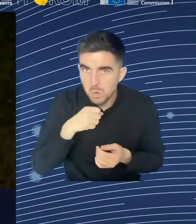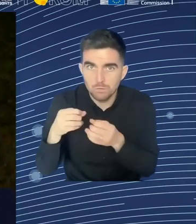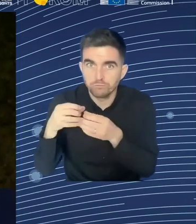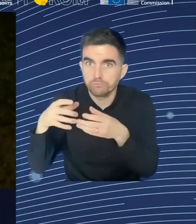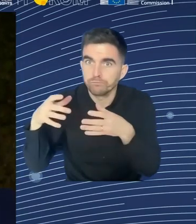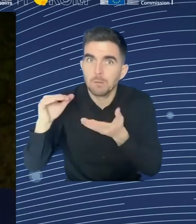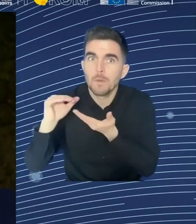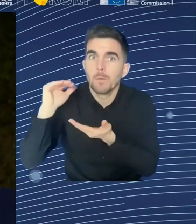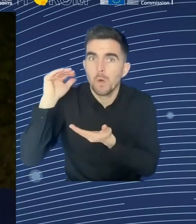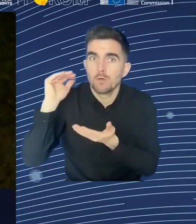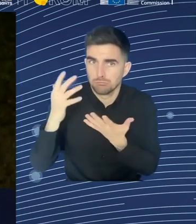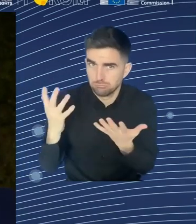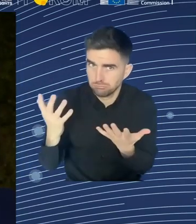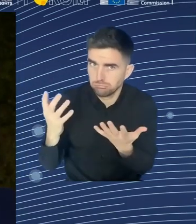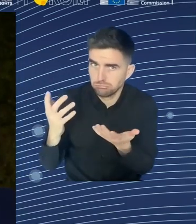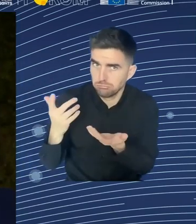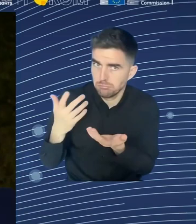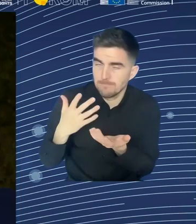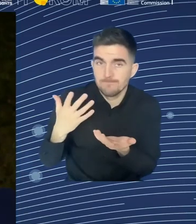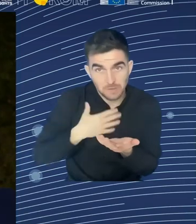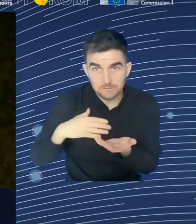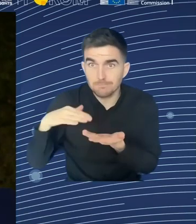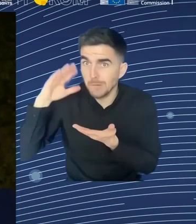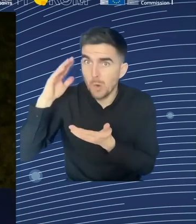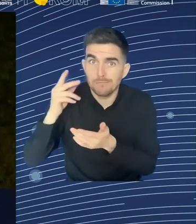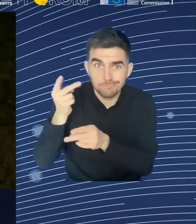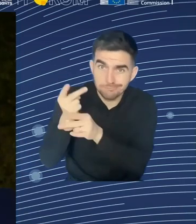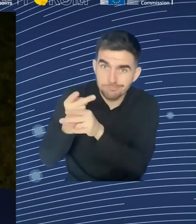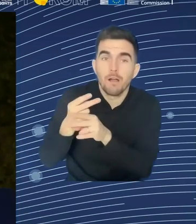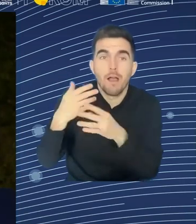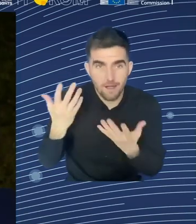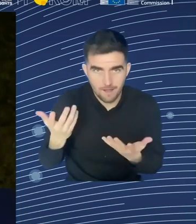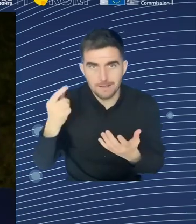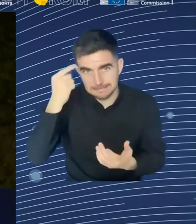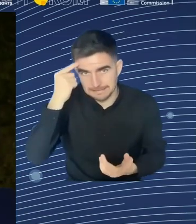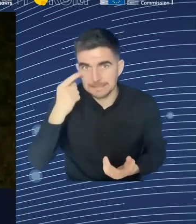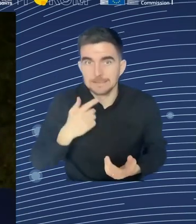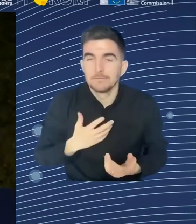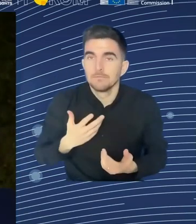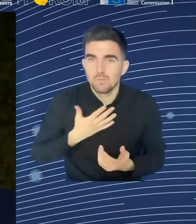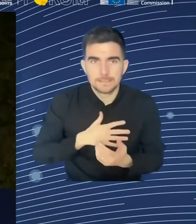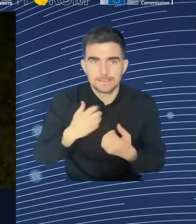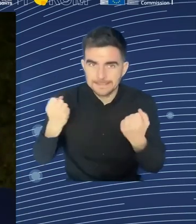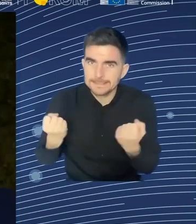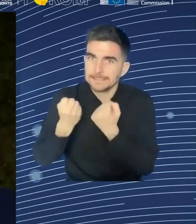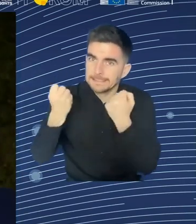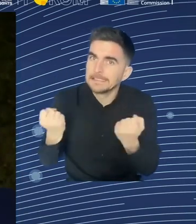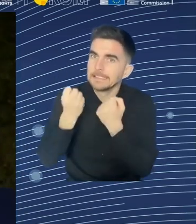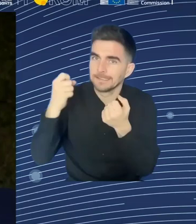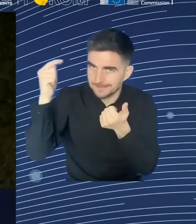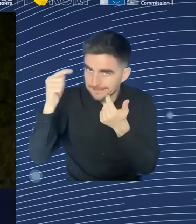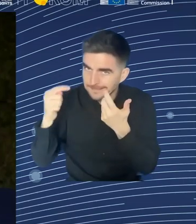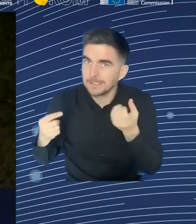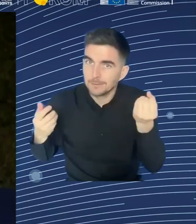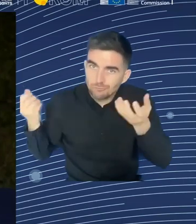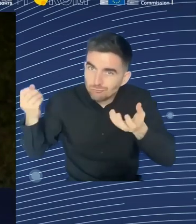sector. But this care sector has very bad work conditions. And that is another of the drivers that you